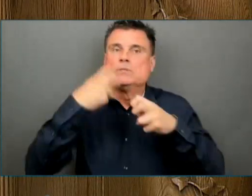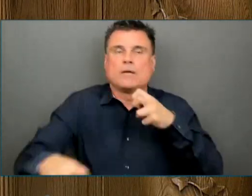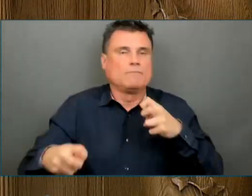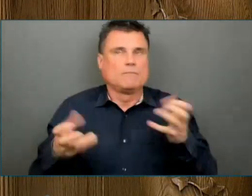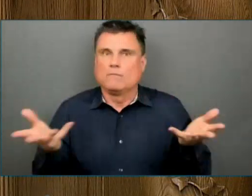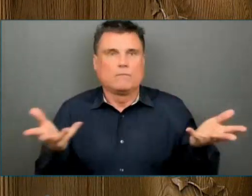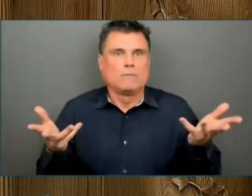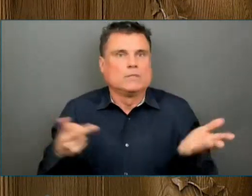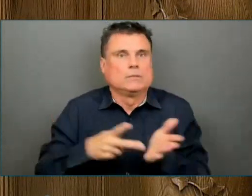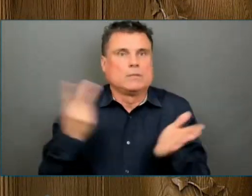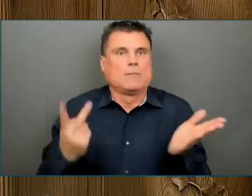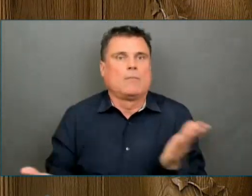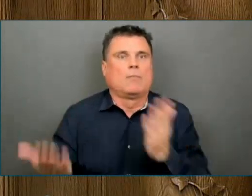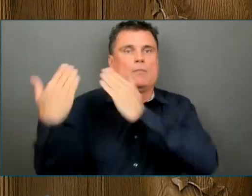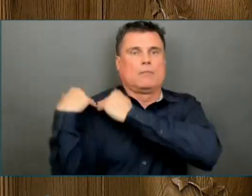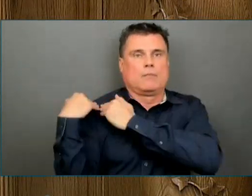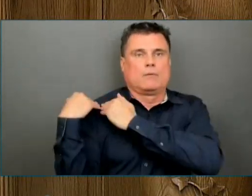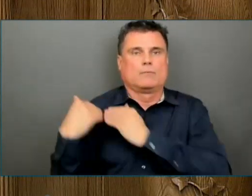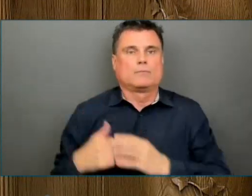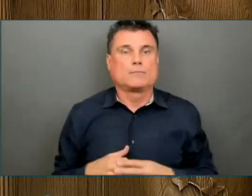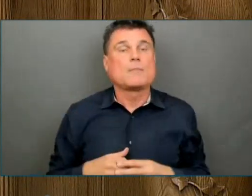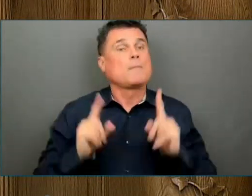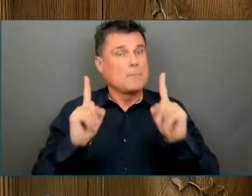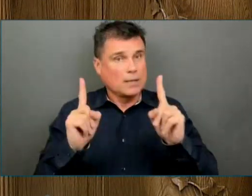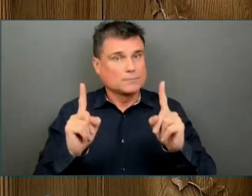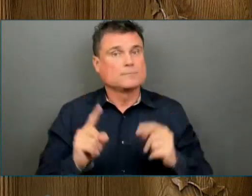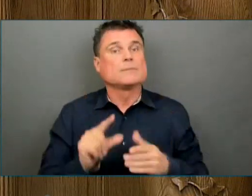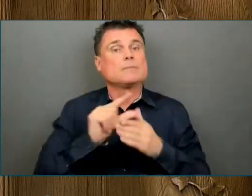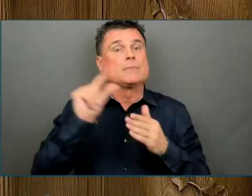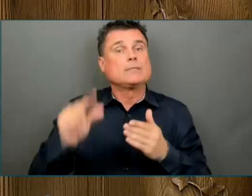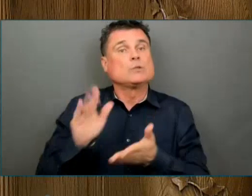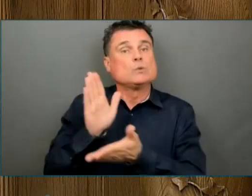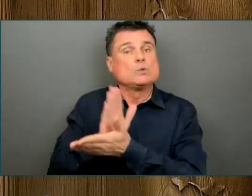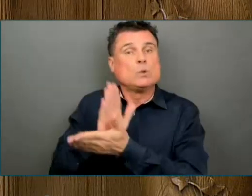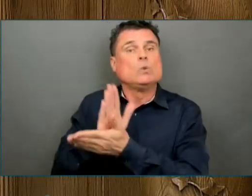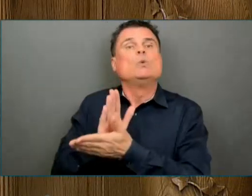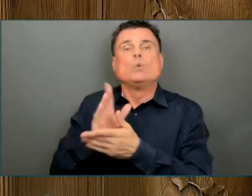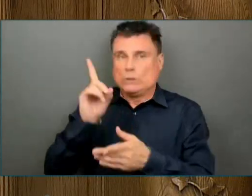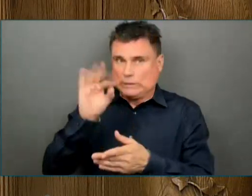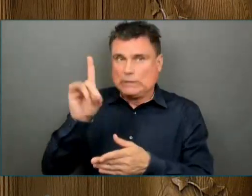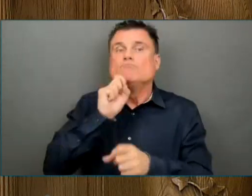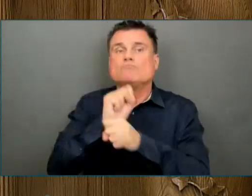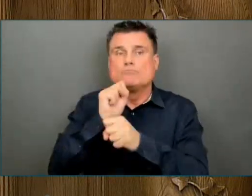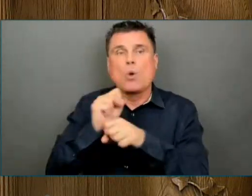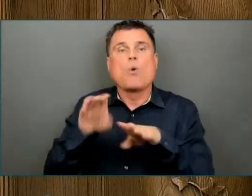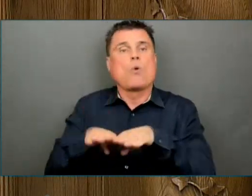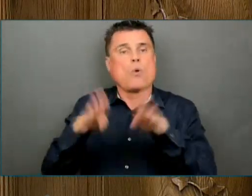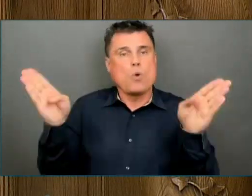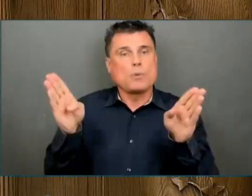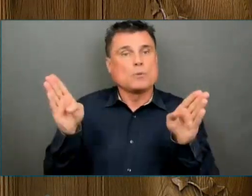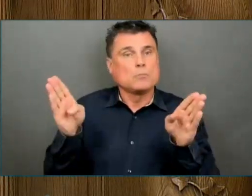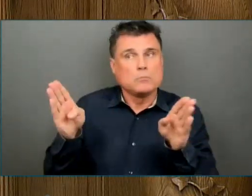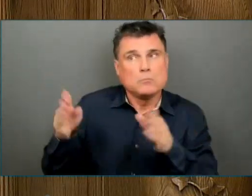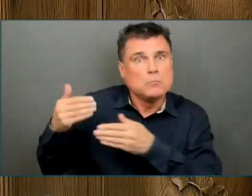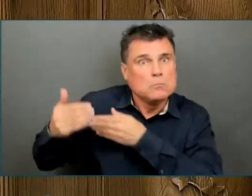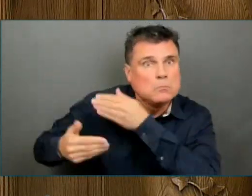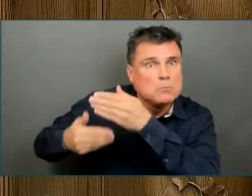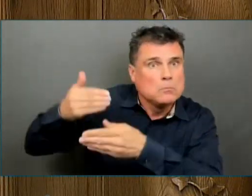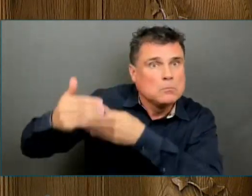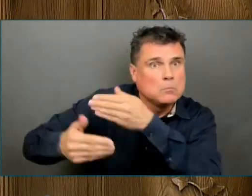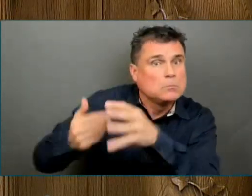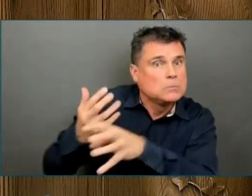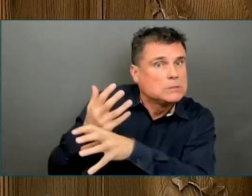BC's safe school reopening is a testament to the extraordinary collaboration and commitment from all of our education partners.